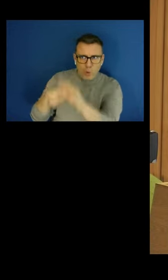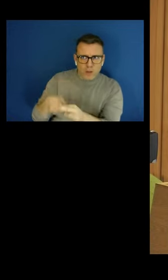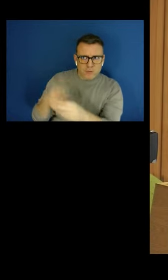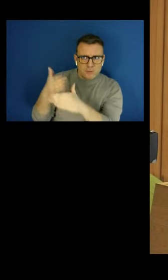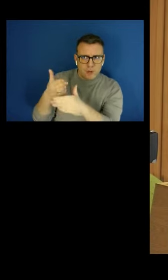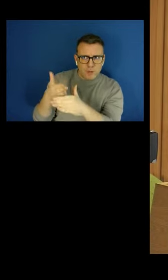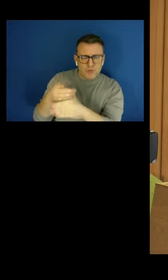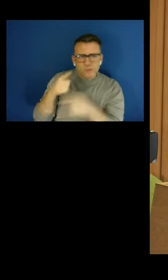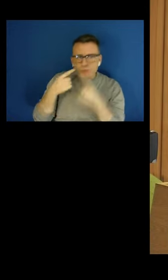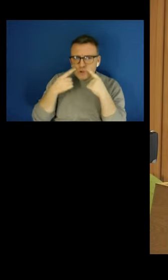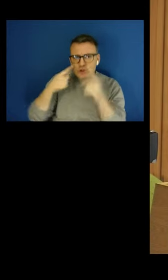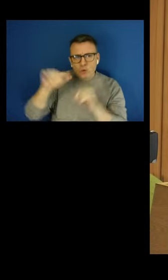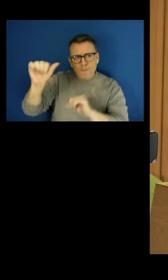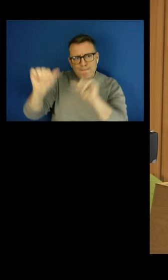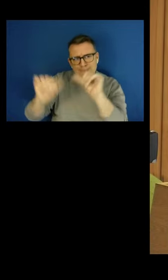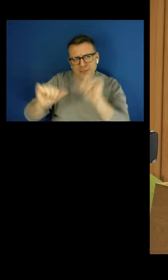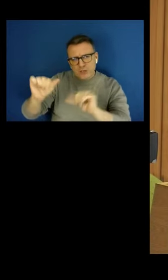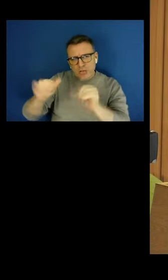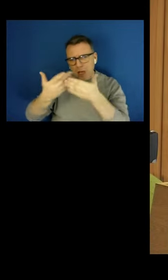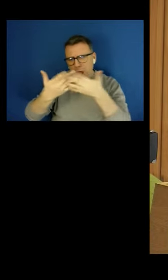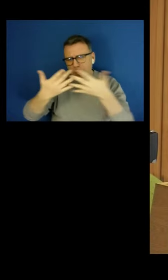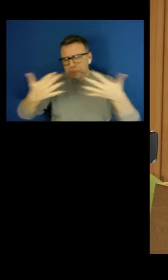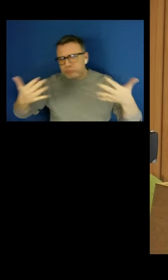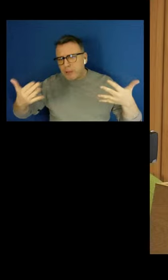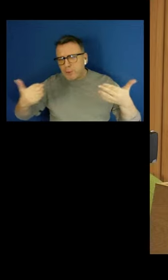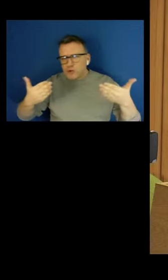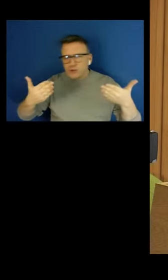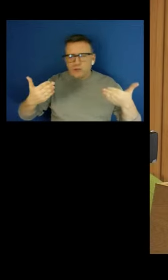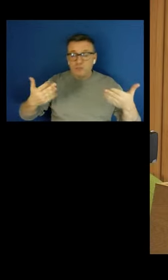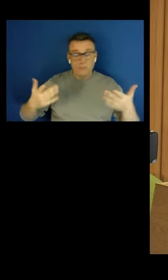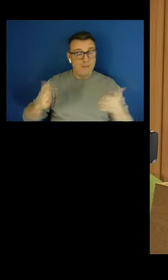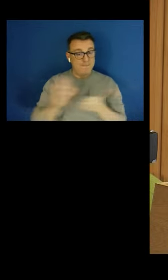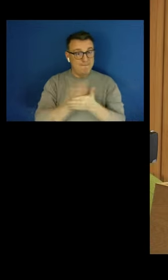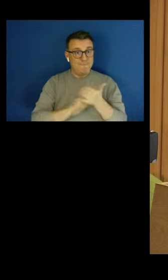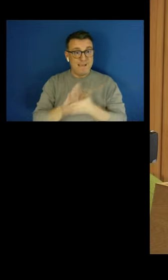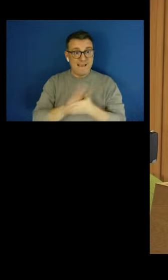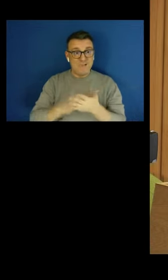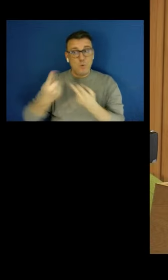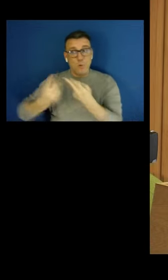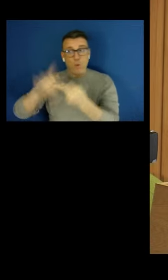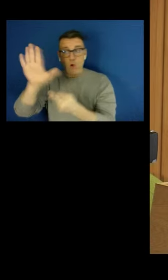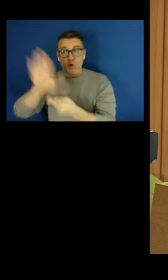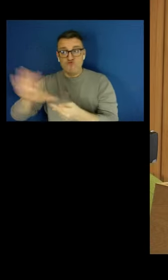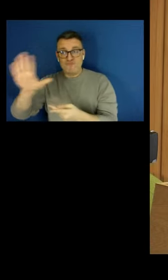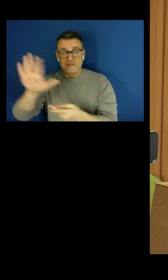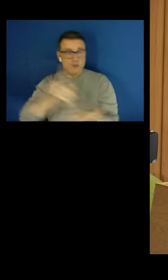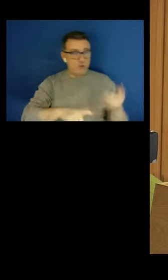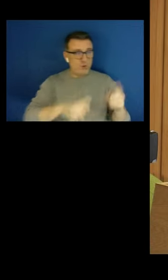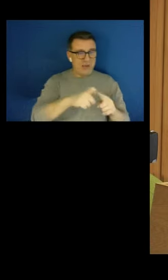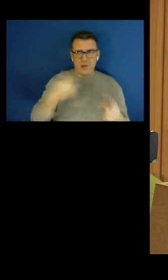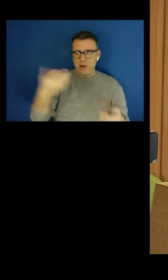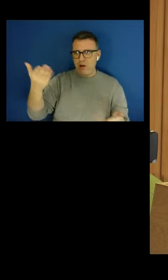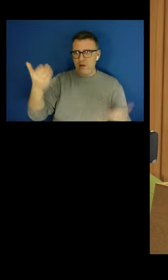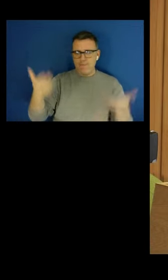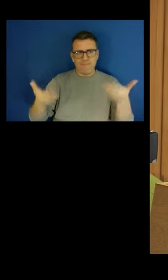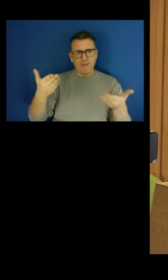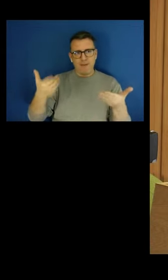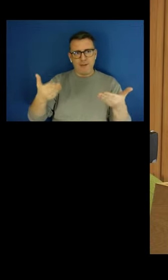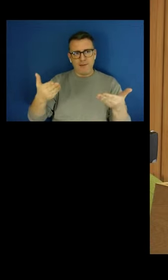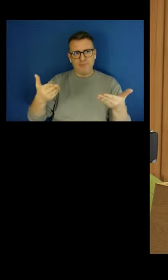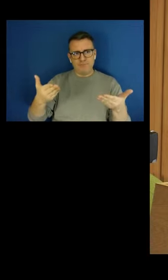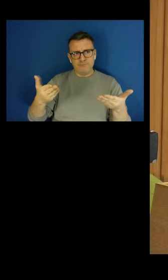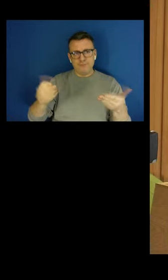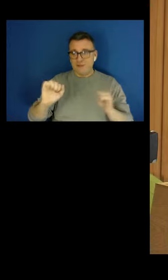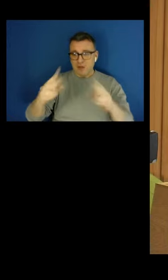It means we can compare the UK with other countries. I really welcome this work, and I hope a future government